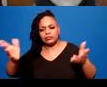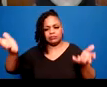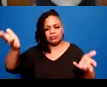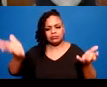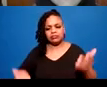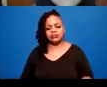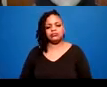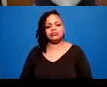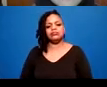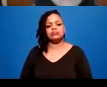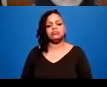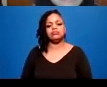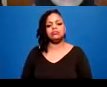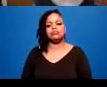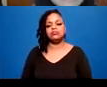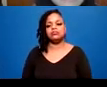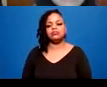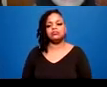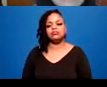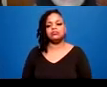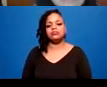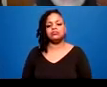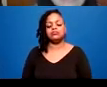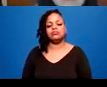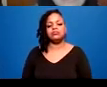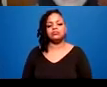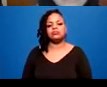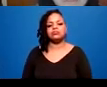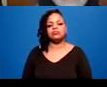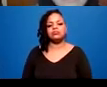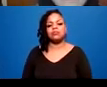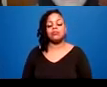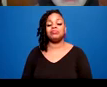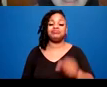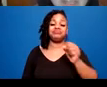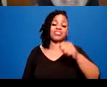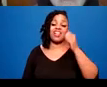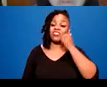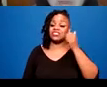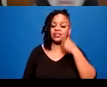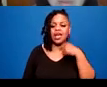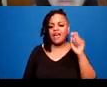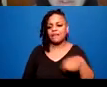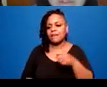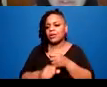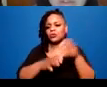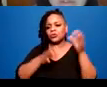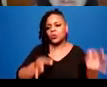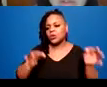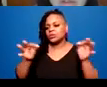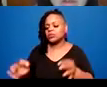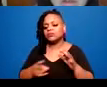between holding space for collective trauma versus